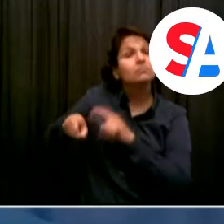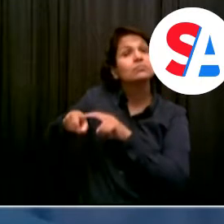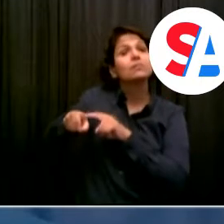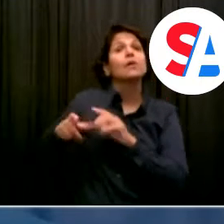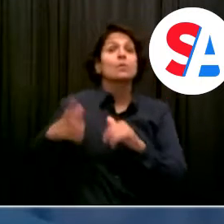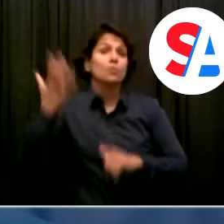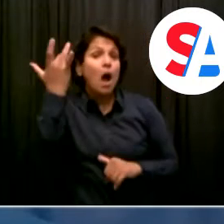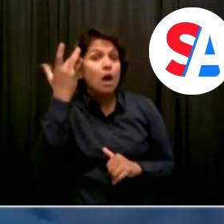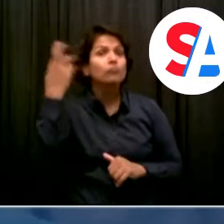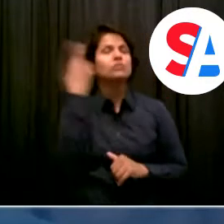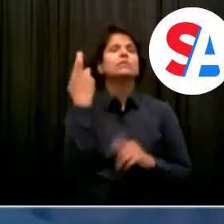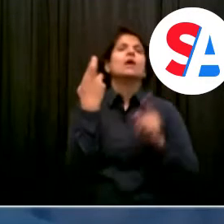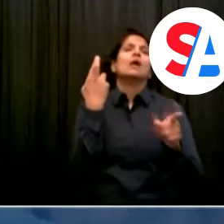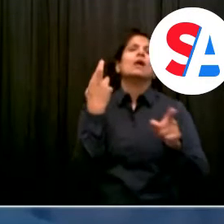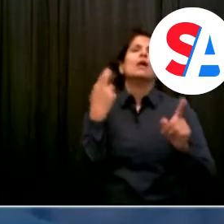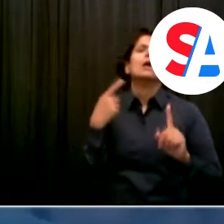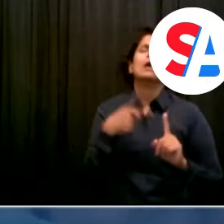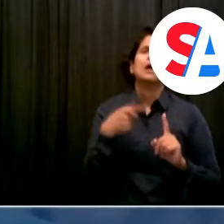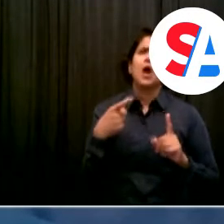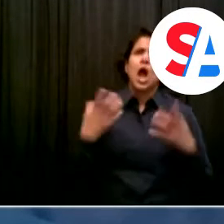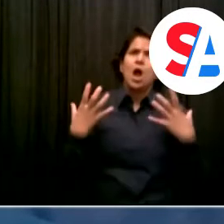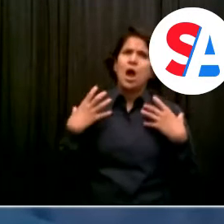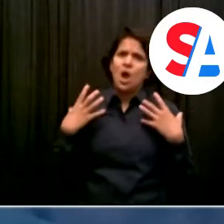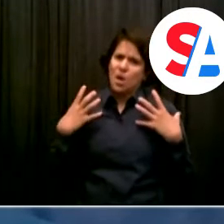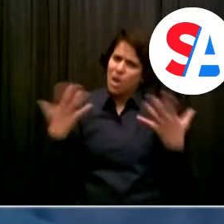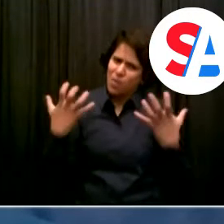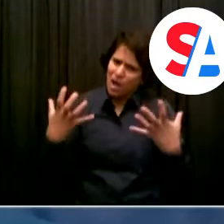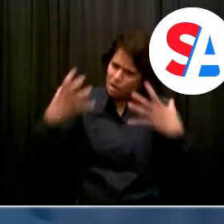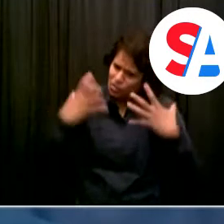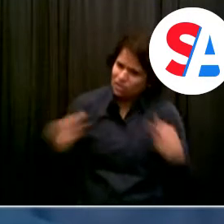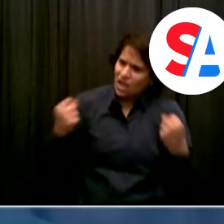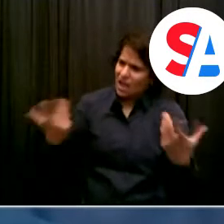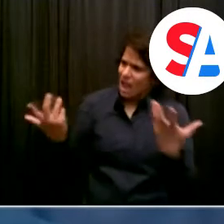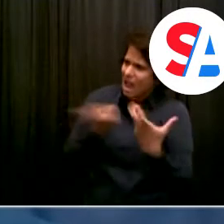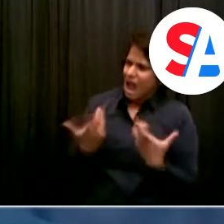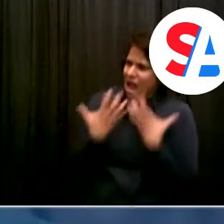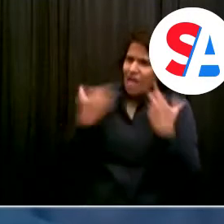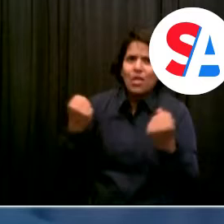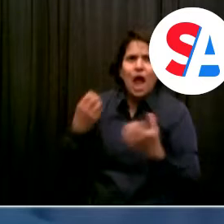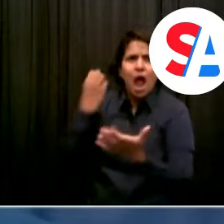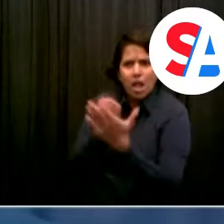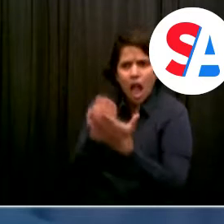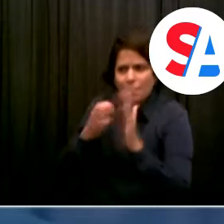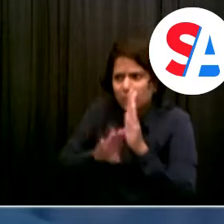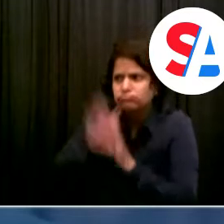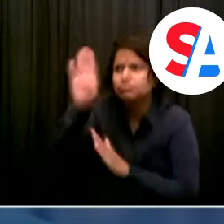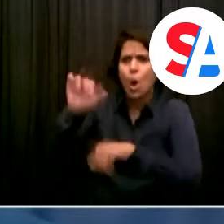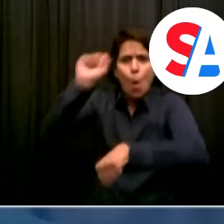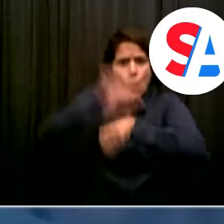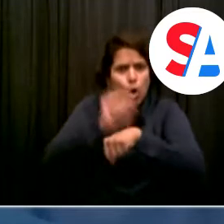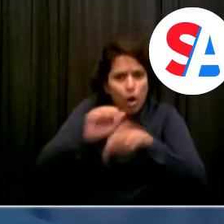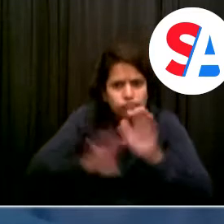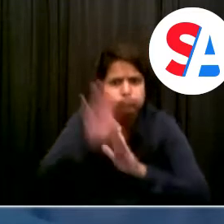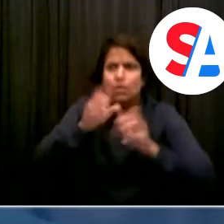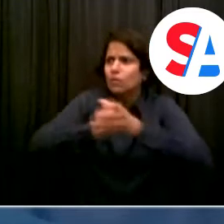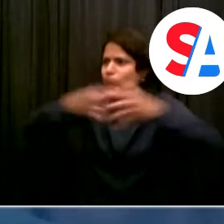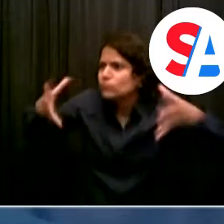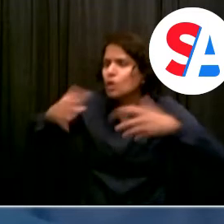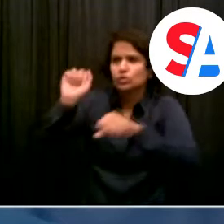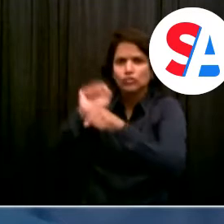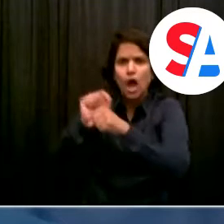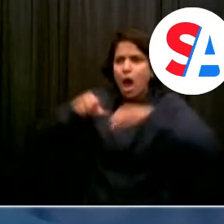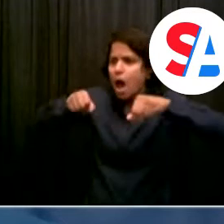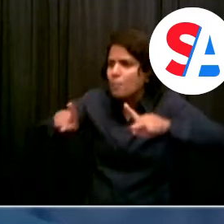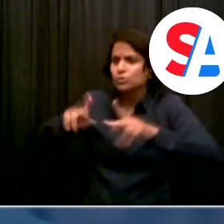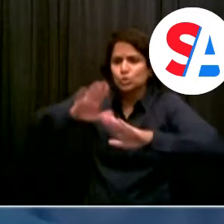New York City. This is about keeping people safe. This is about making sure our families get through COVID okay.